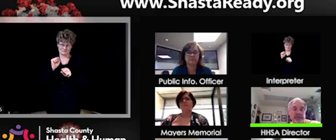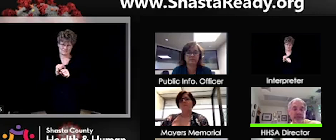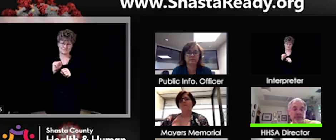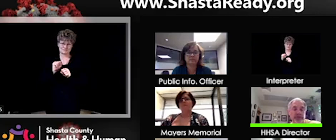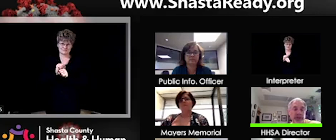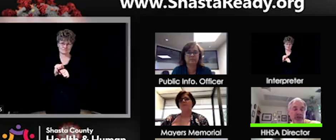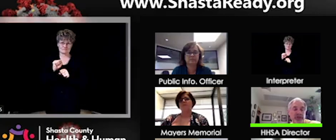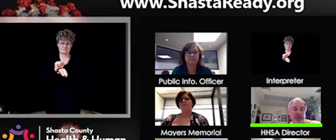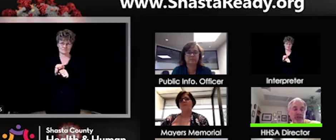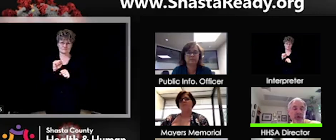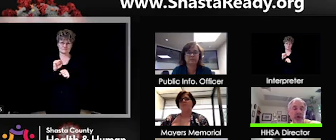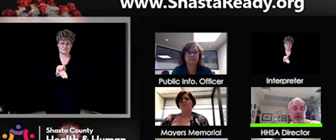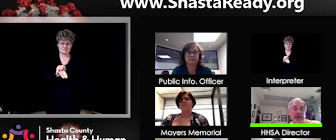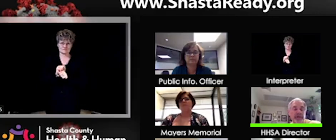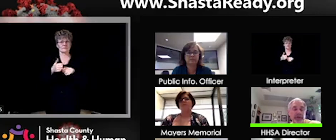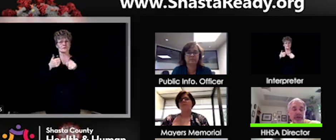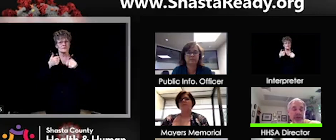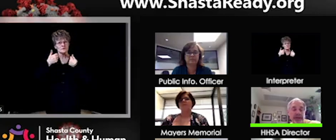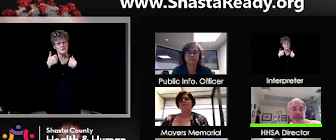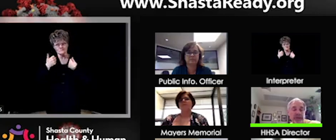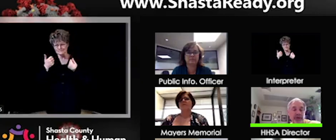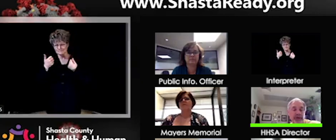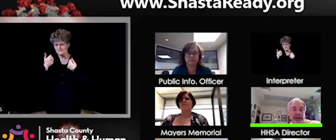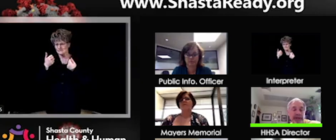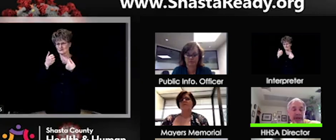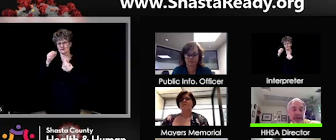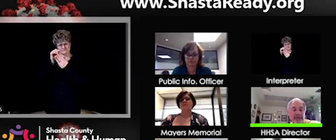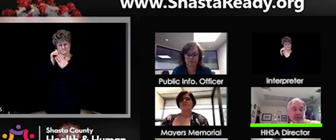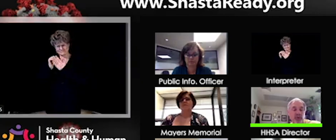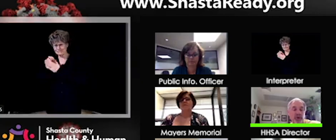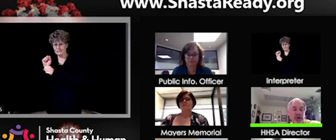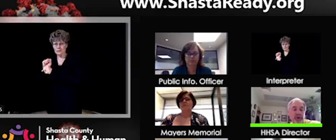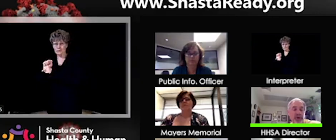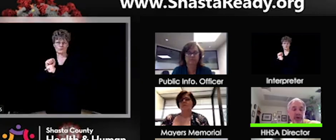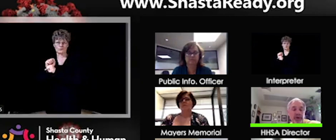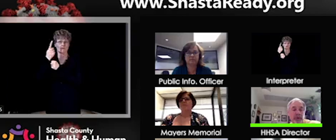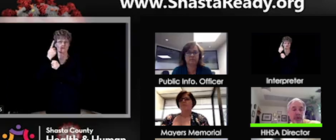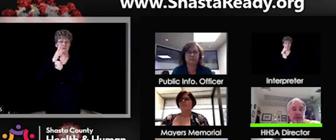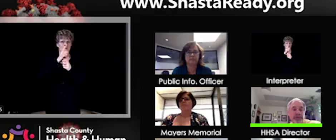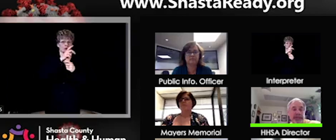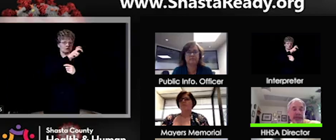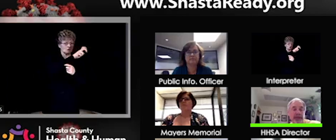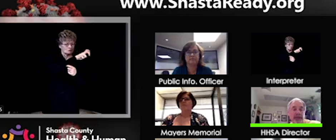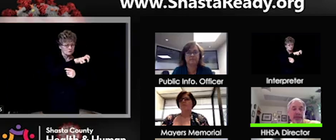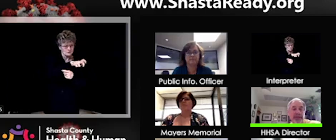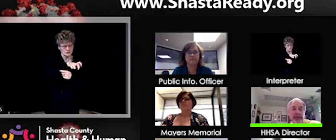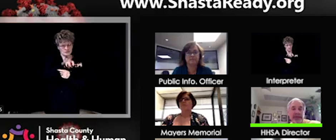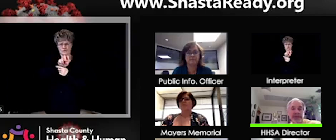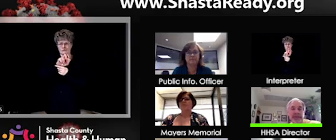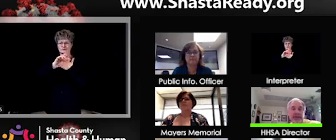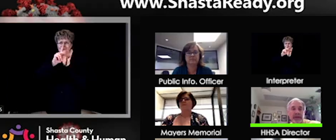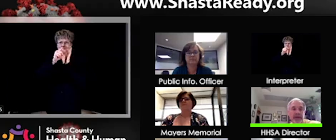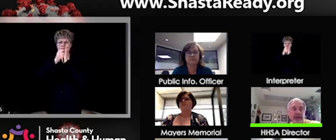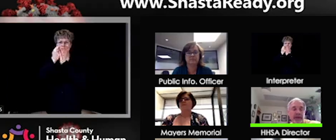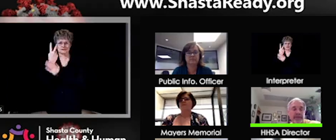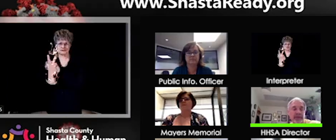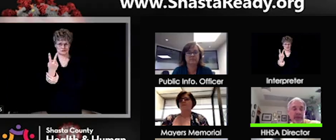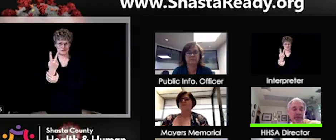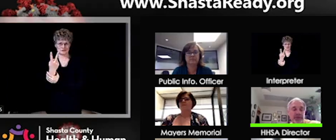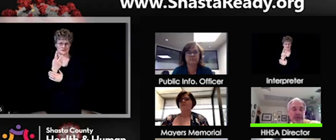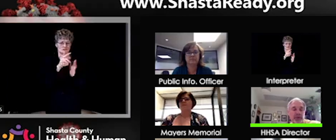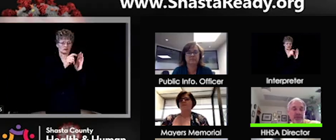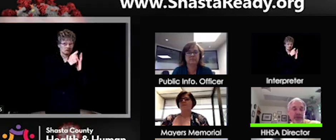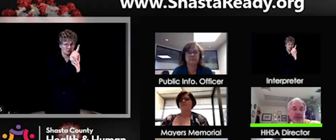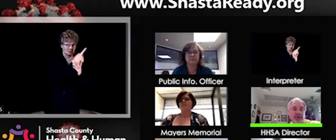for us to move into full stage two. So she has been a great advocate for, uh, both protecting health and protecting our